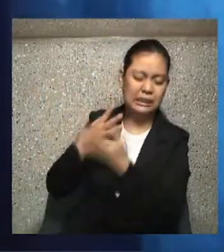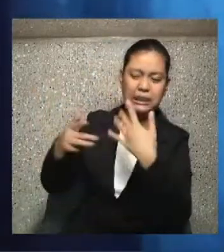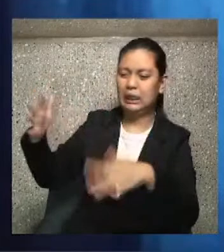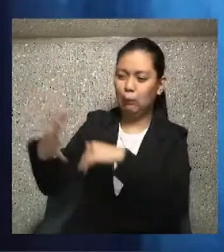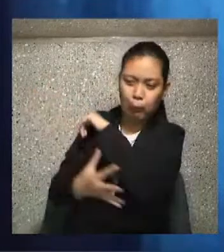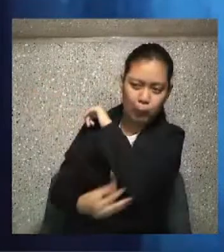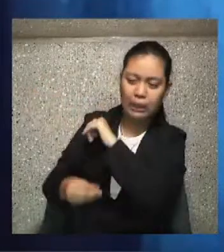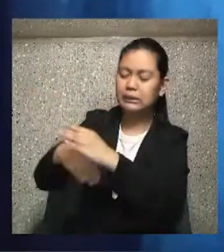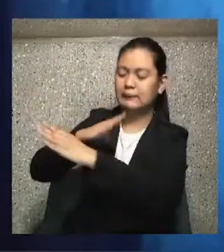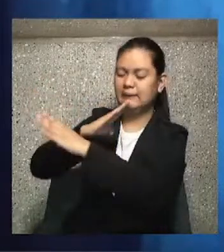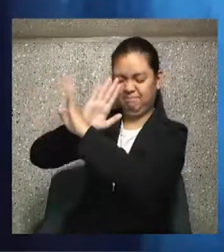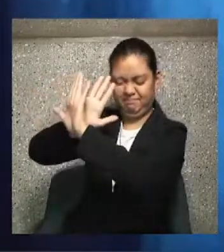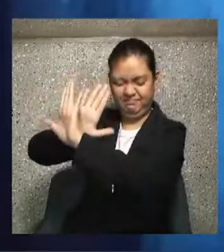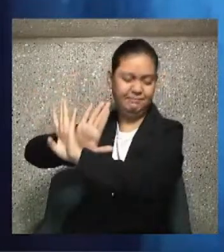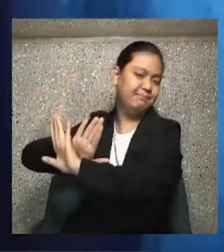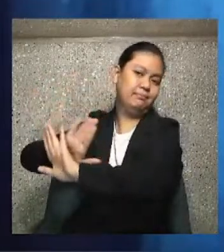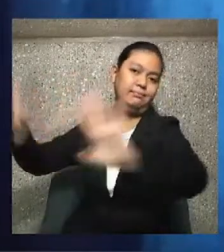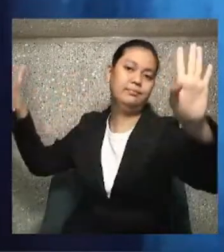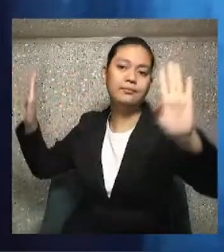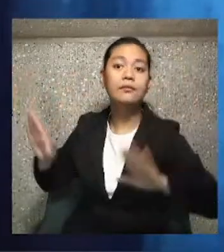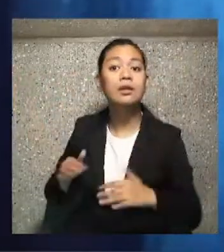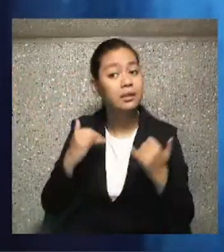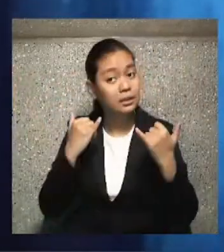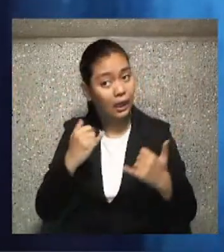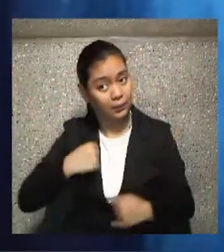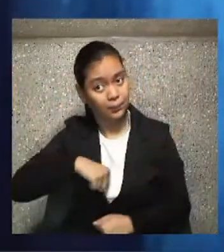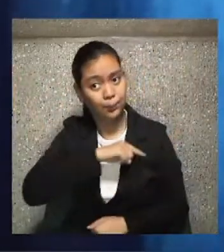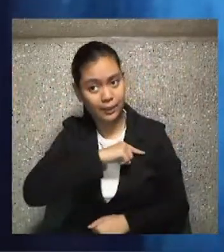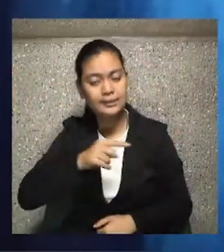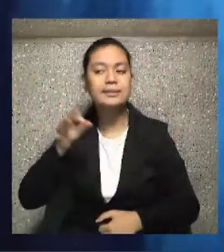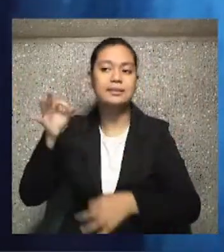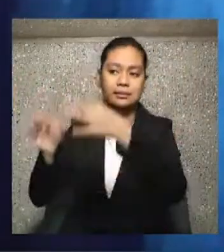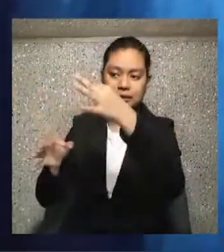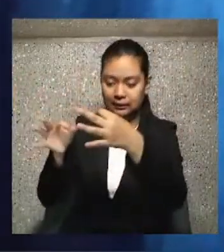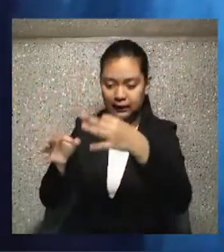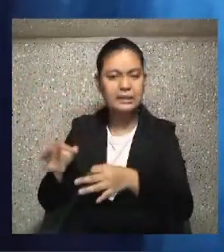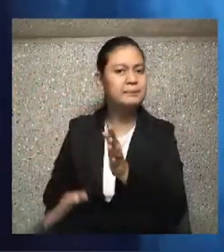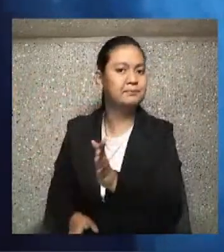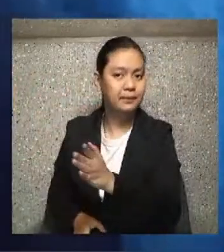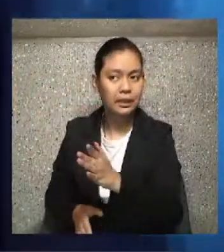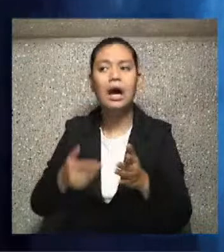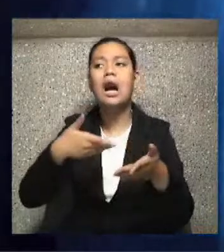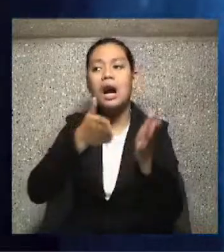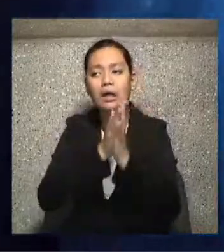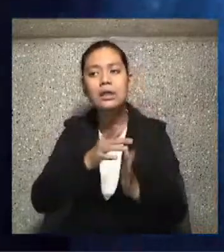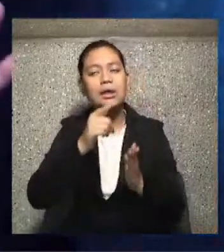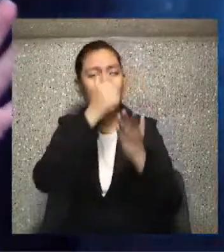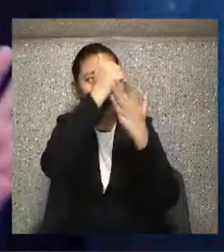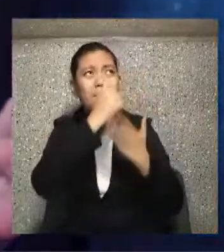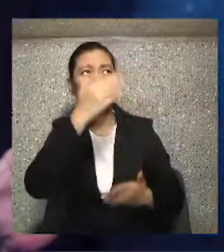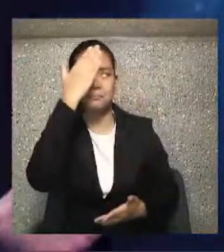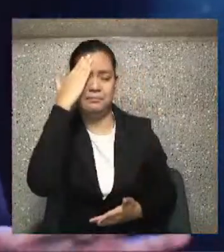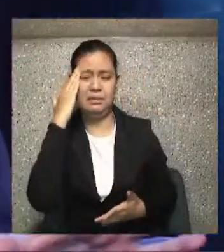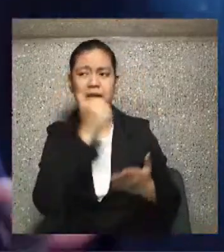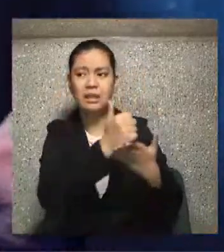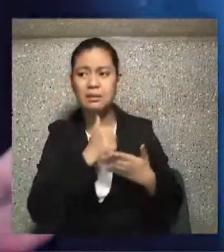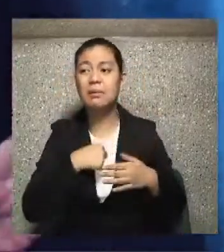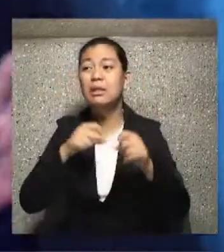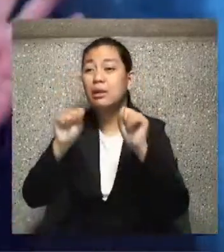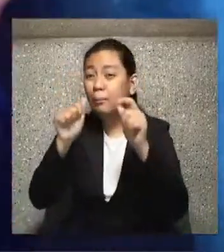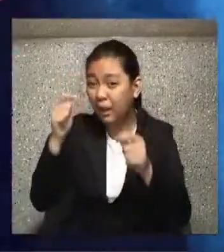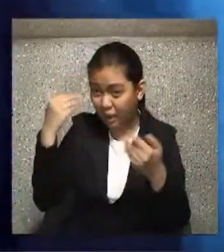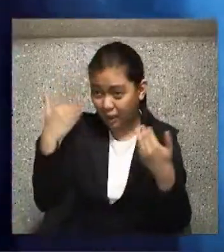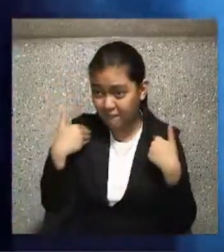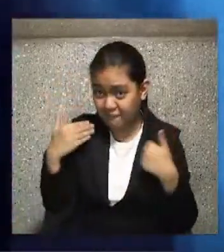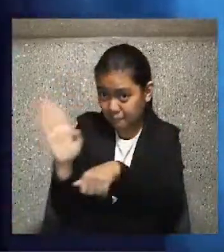judgments. That's not easy to do. That's why you need to call upon the Lord and his grace. Saturdays, I know you're very busy on Saturdays,